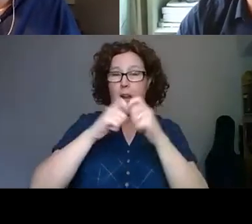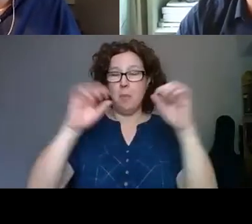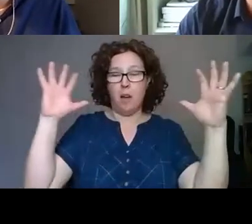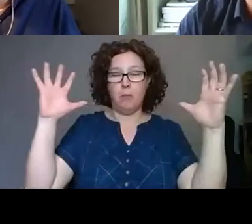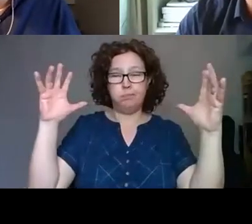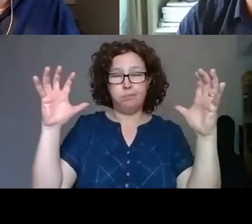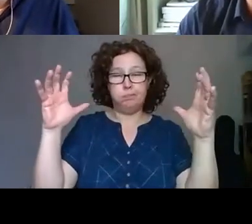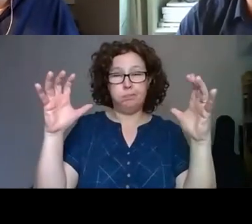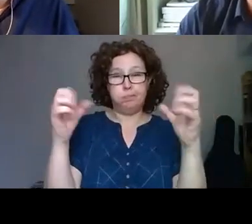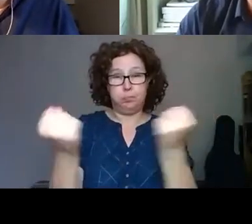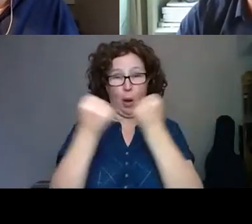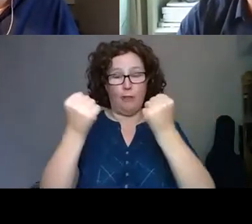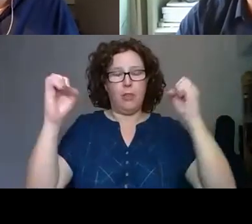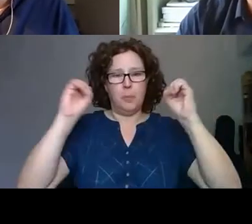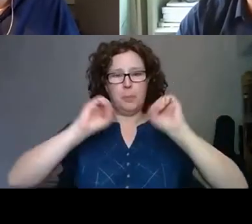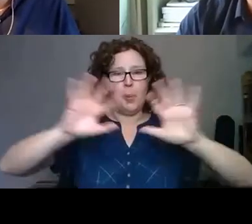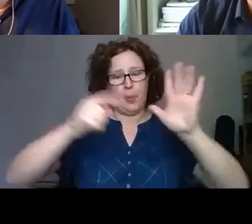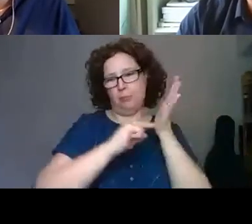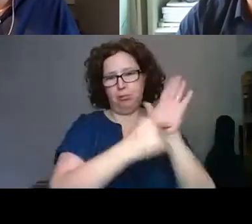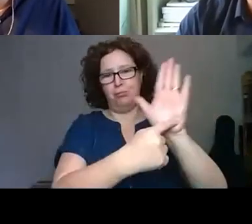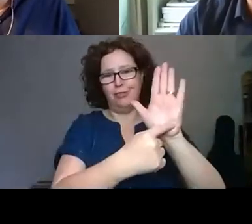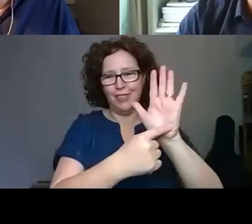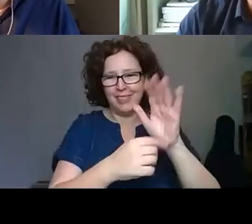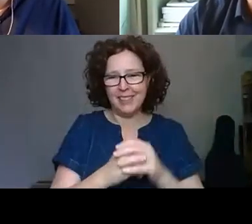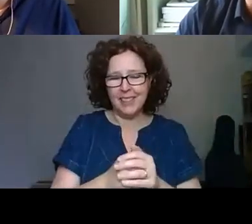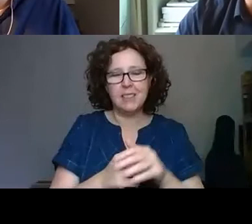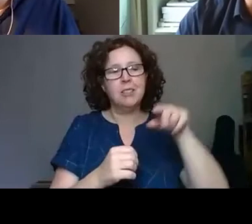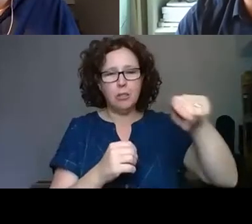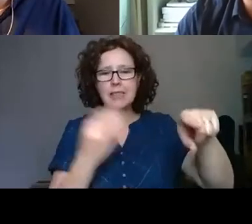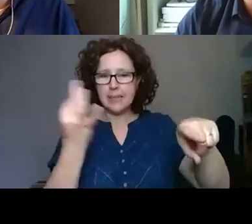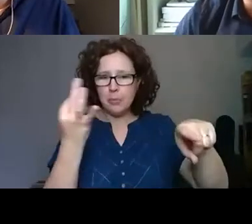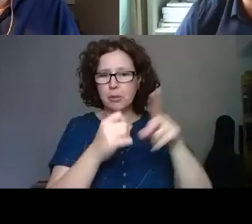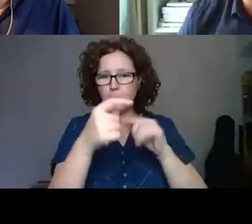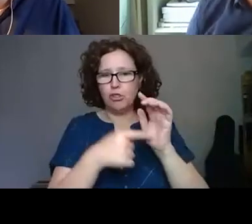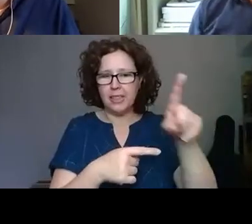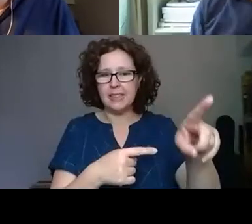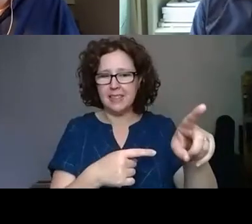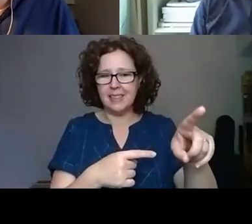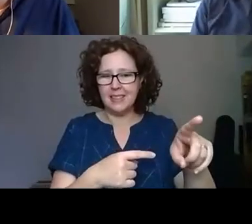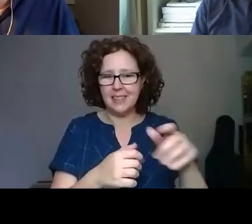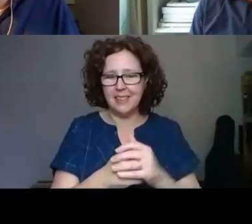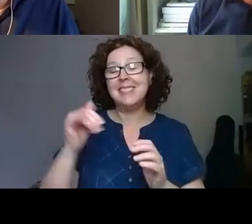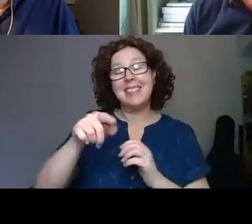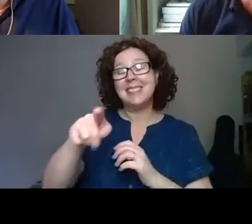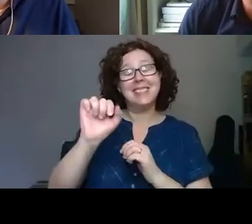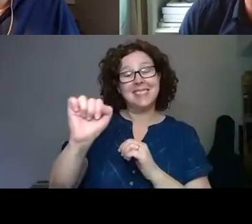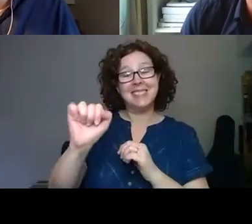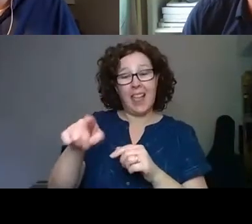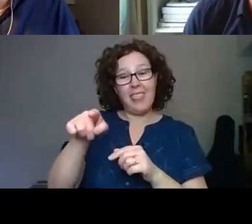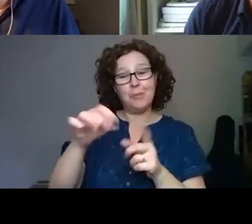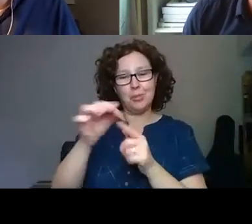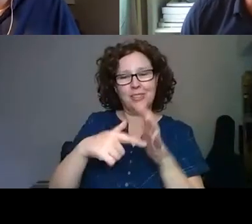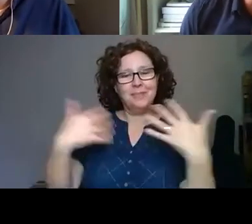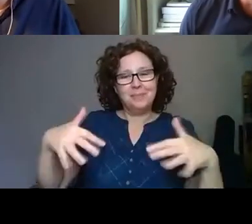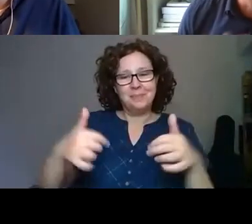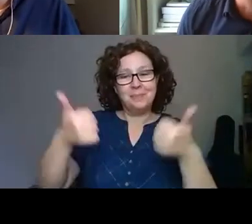these voices. So, so this is just like another example of a temporary project. Yeah. So. It's fantastic. really, we've,